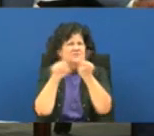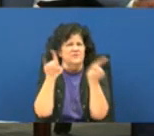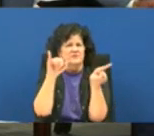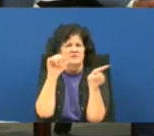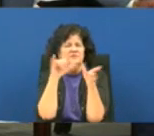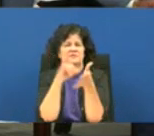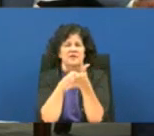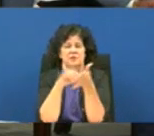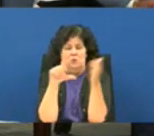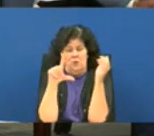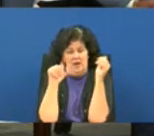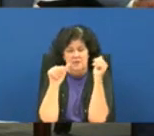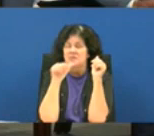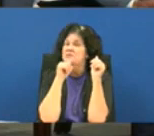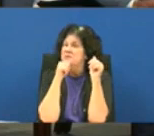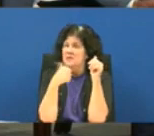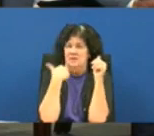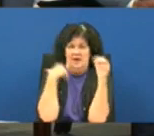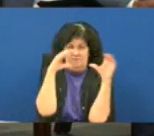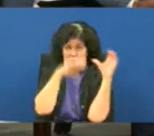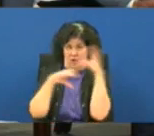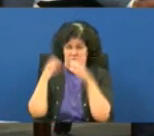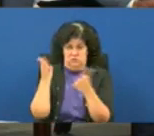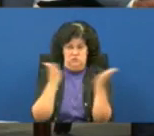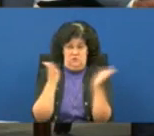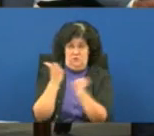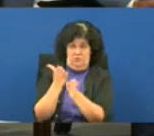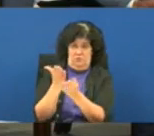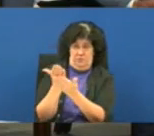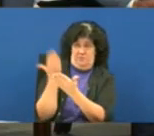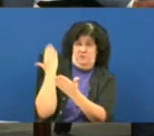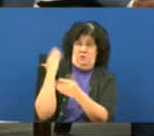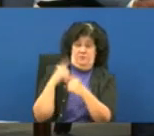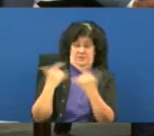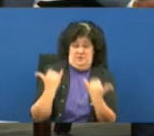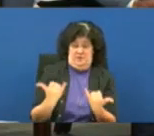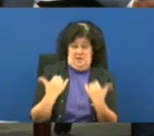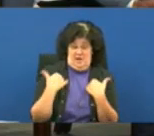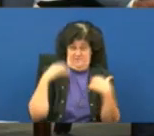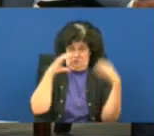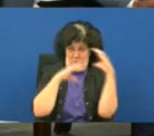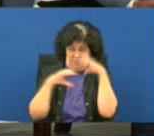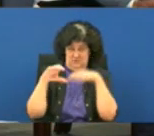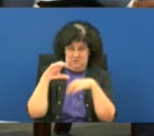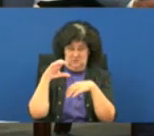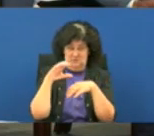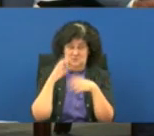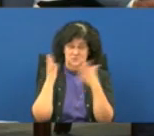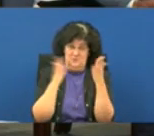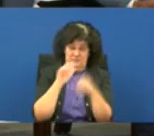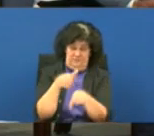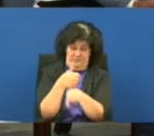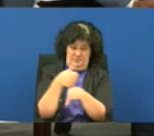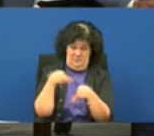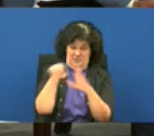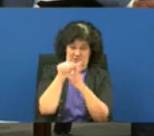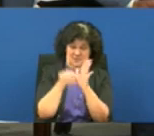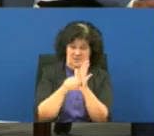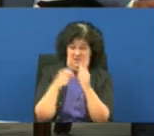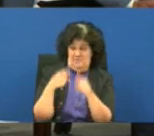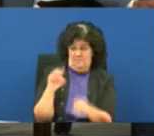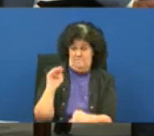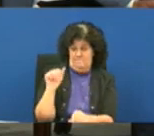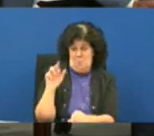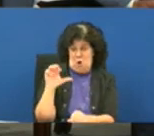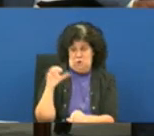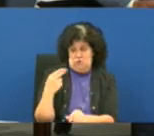fact that louisiana didn't have crisis services prior to but they do now have crisis services implemented in the state which happened in march of this